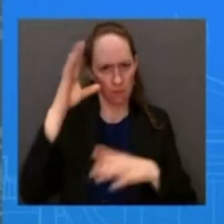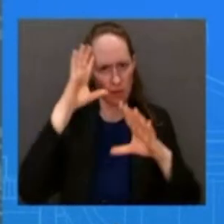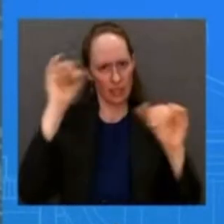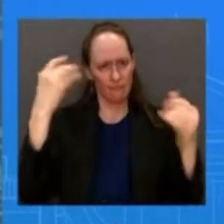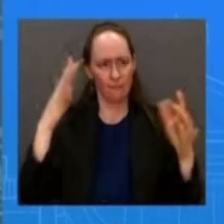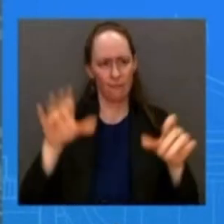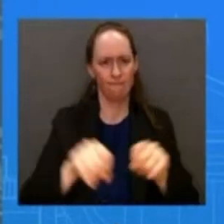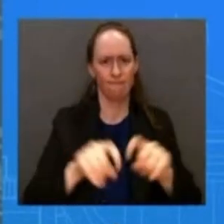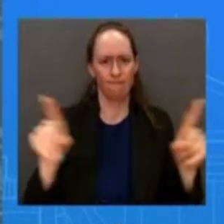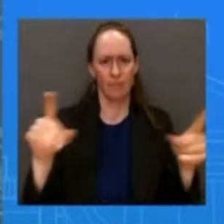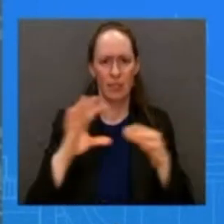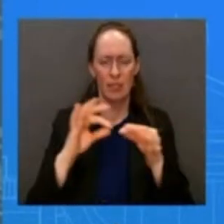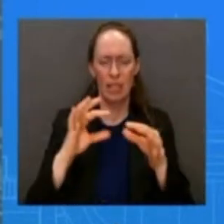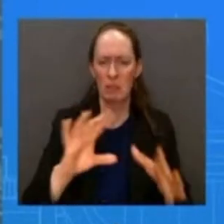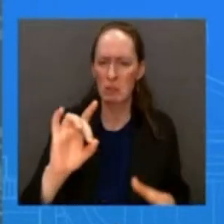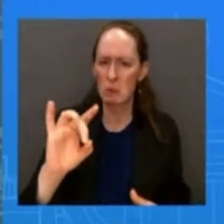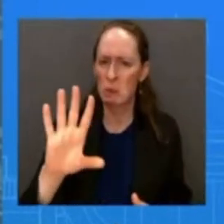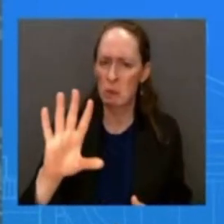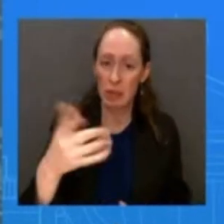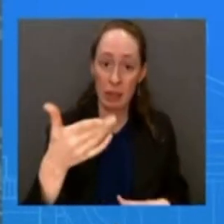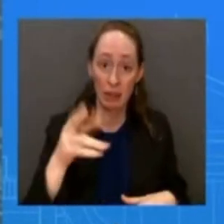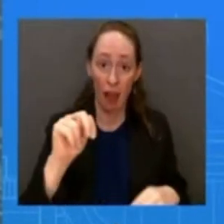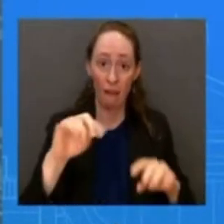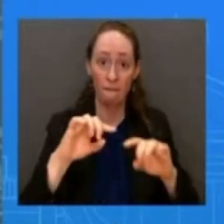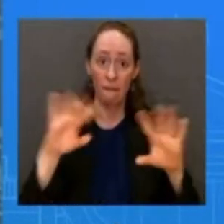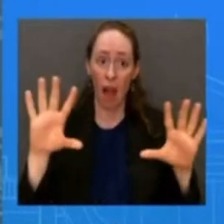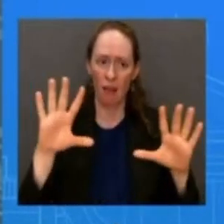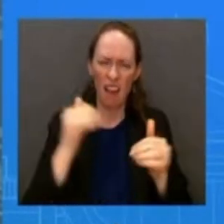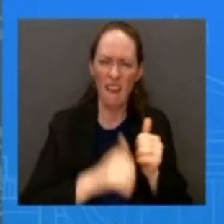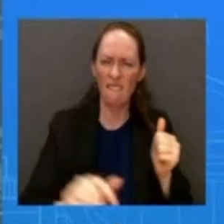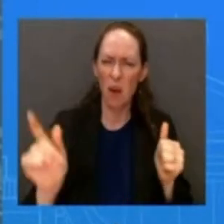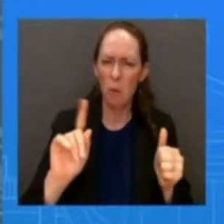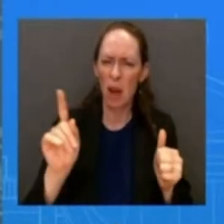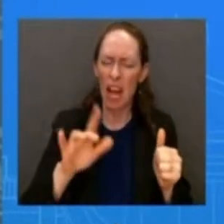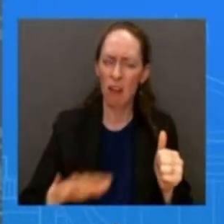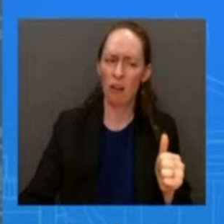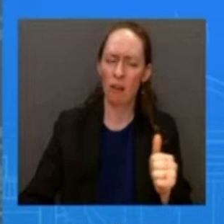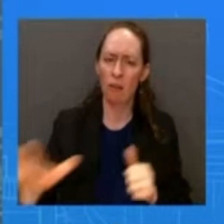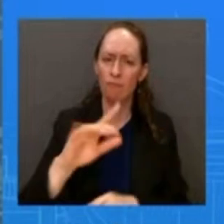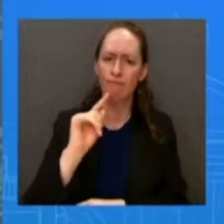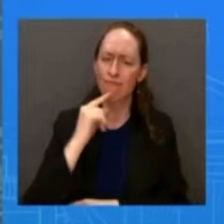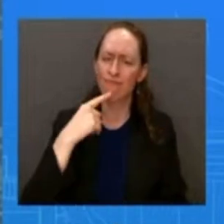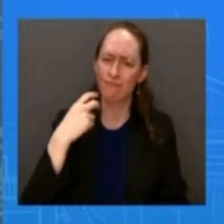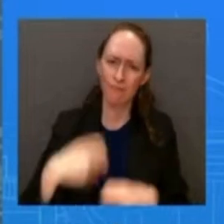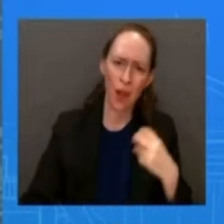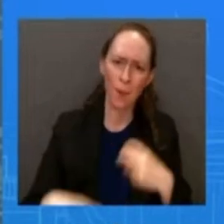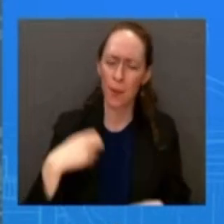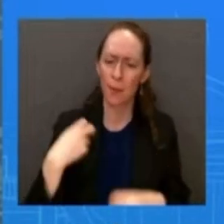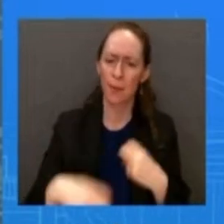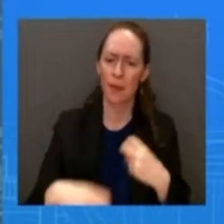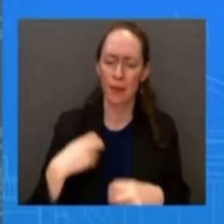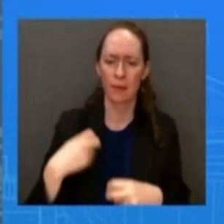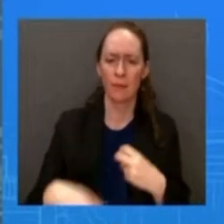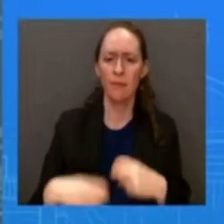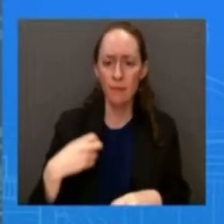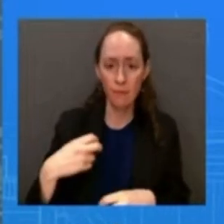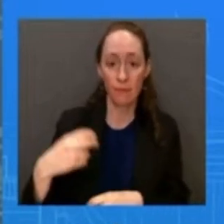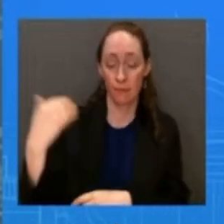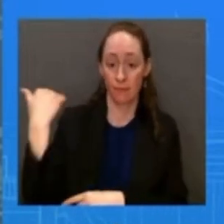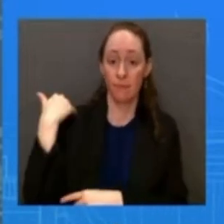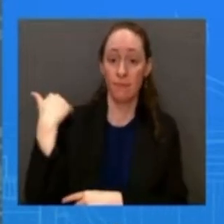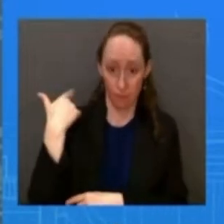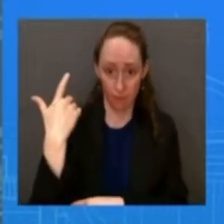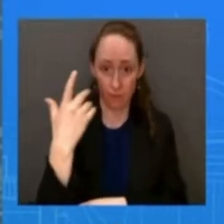communities today marks five years since a gunman took the lives of 14 students and three educators at the Majori